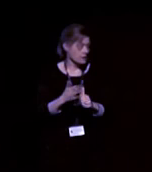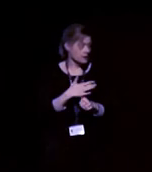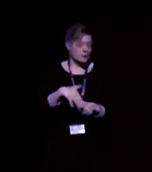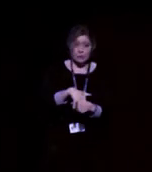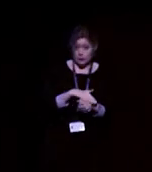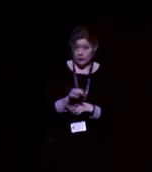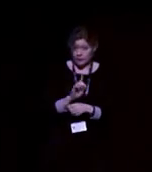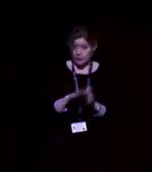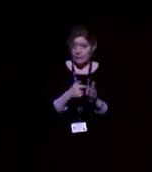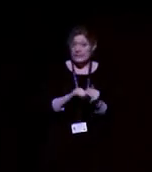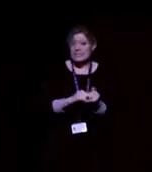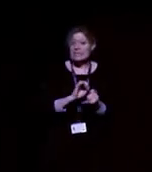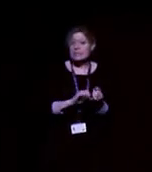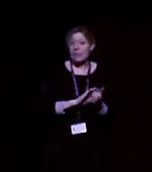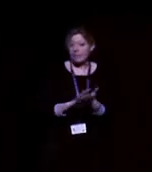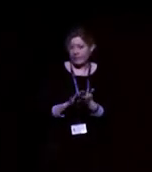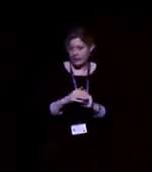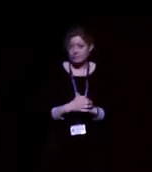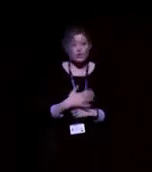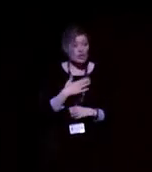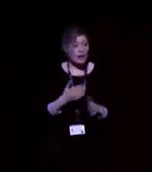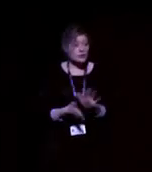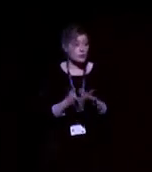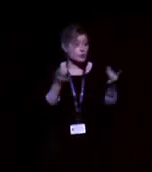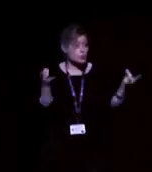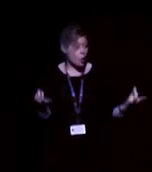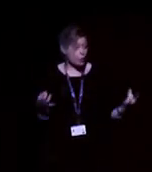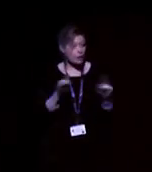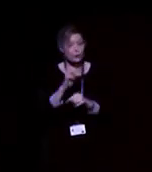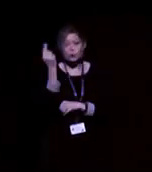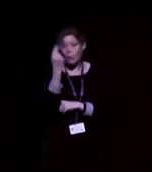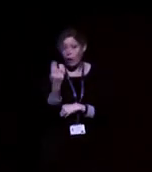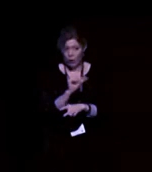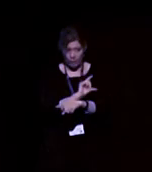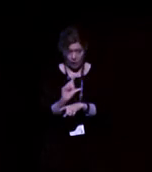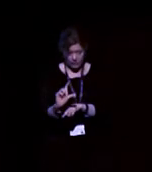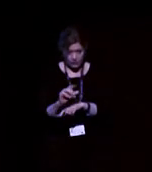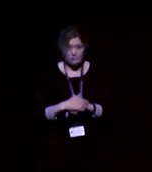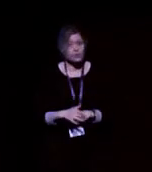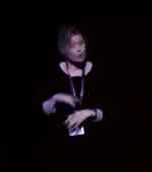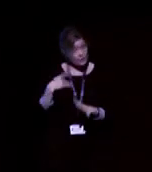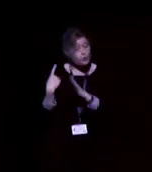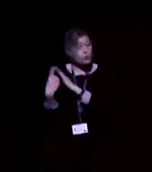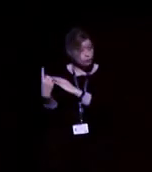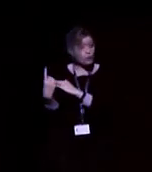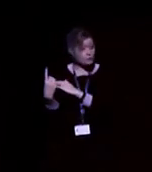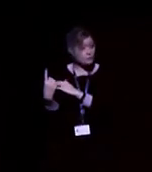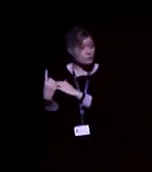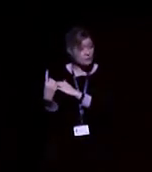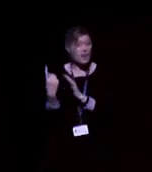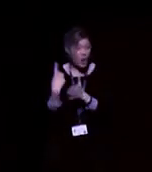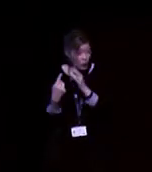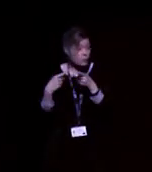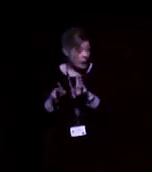Mrs Smith. She likes to go to yoga and art classes. She lives alone and this is her only way of